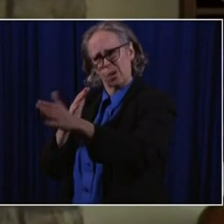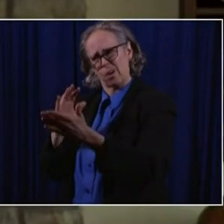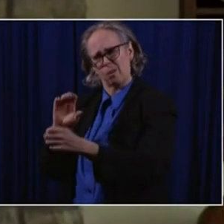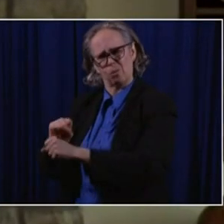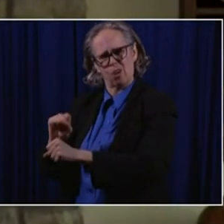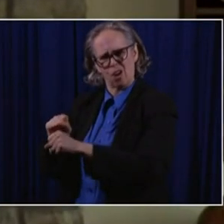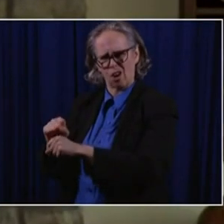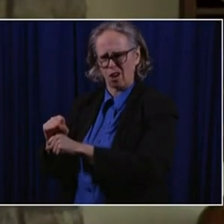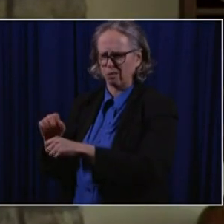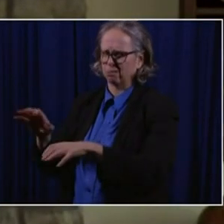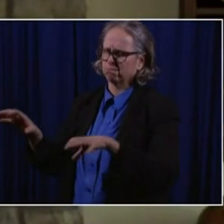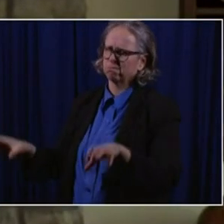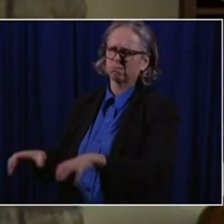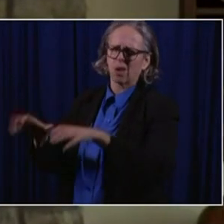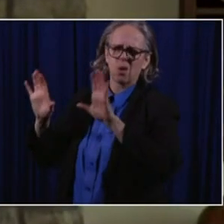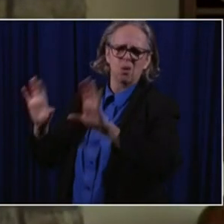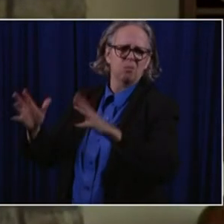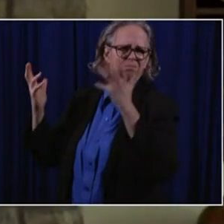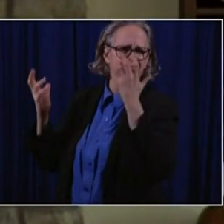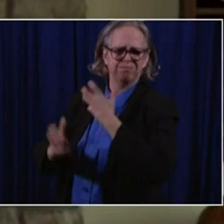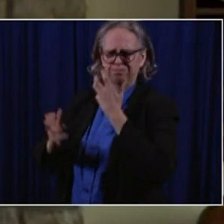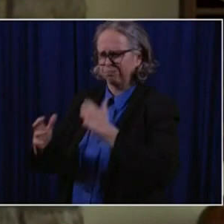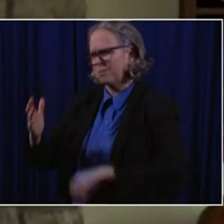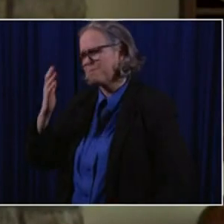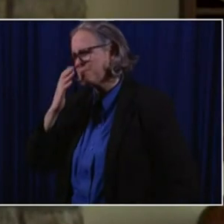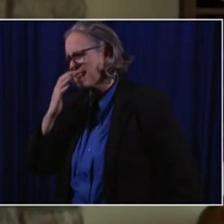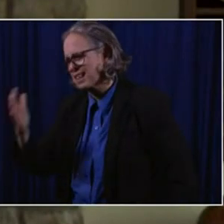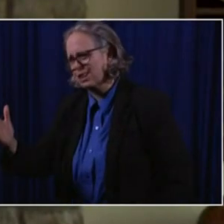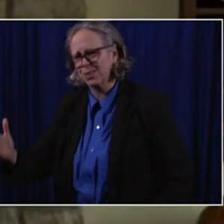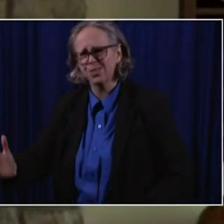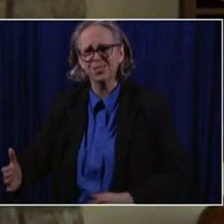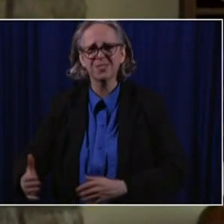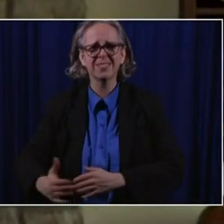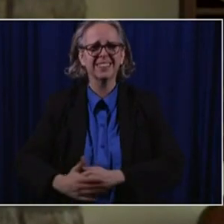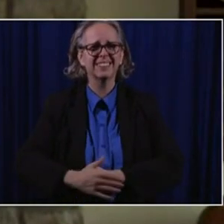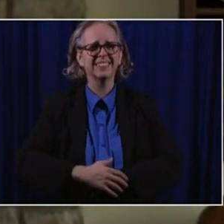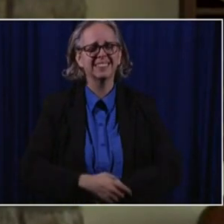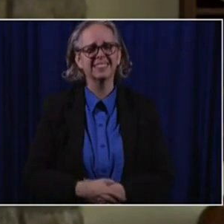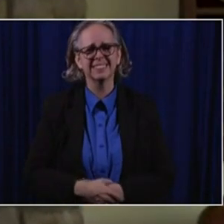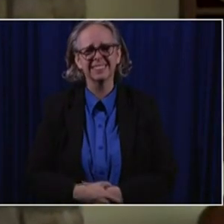always, and it's even tougher now. So thank you. Appreciate it very, very much.